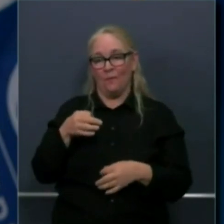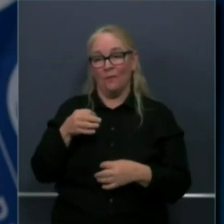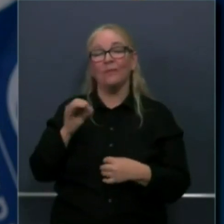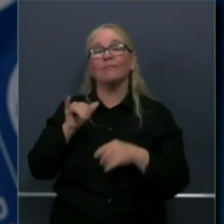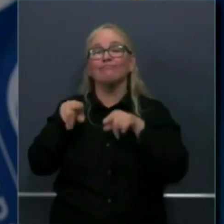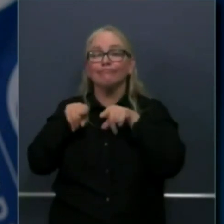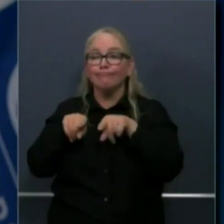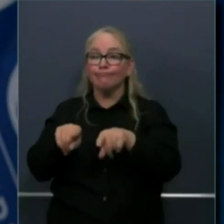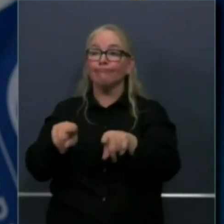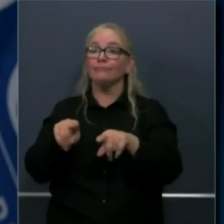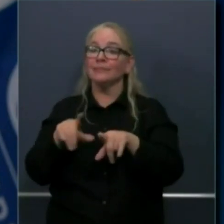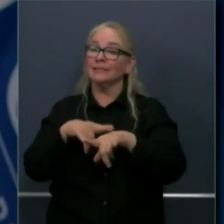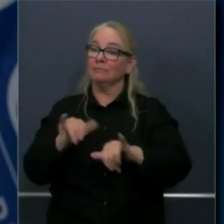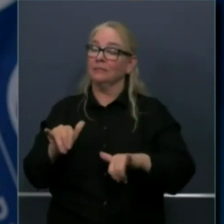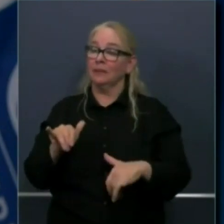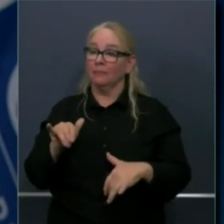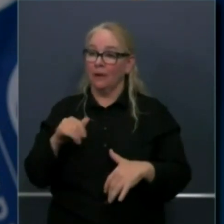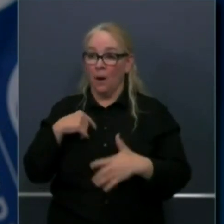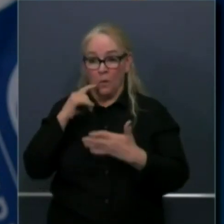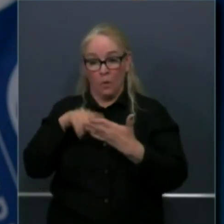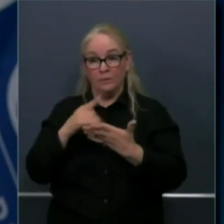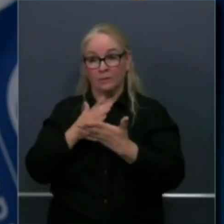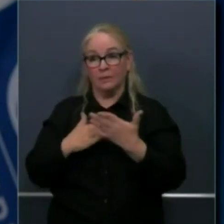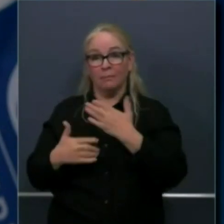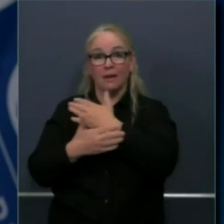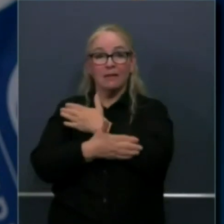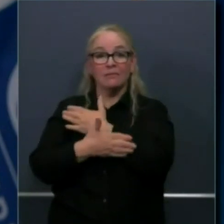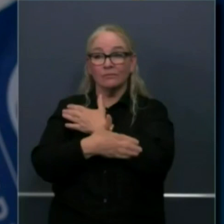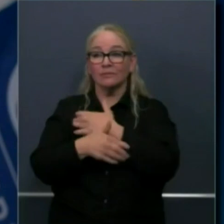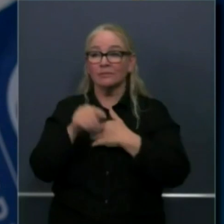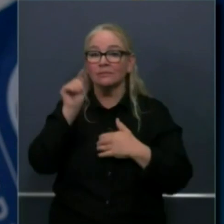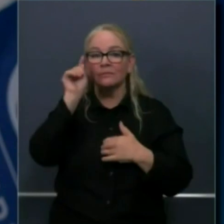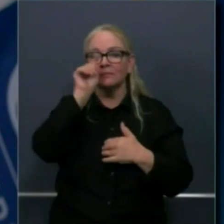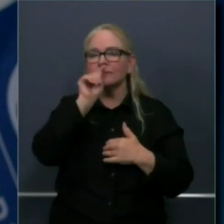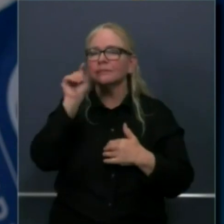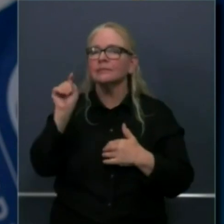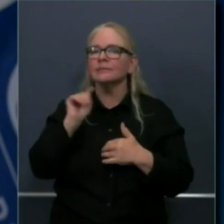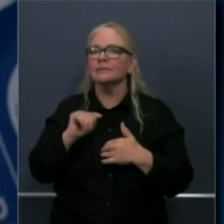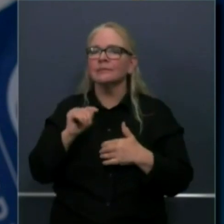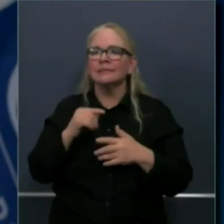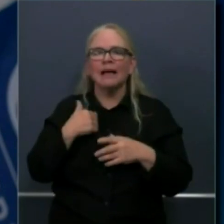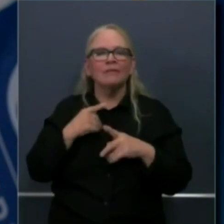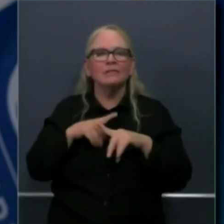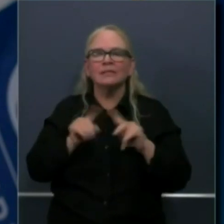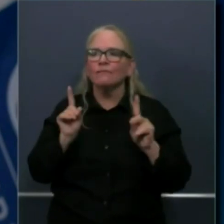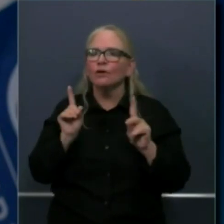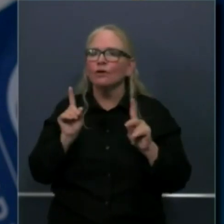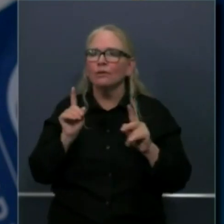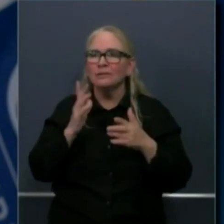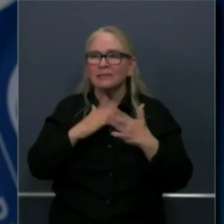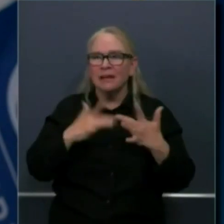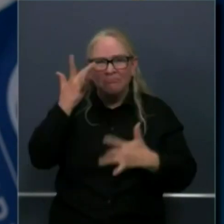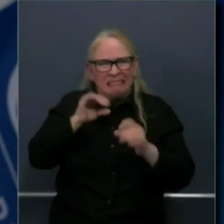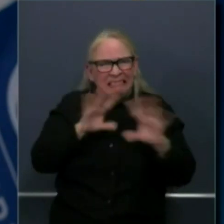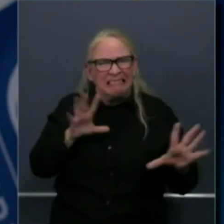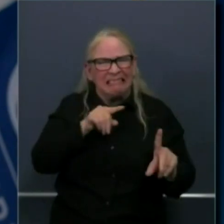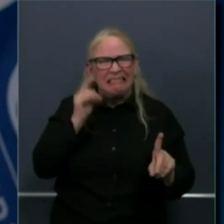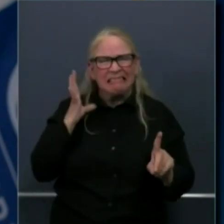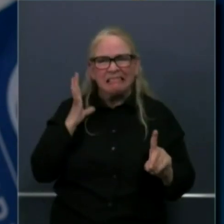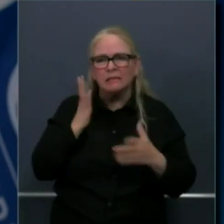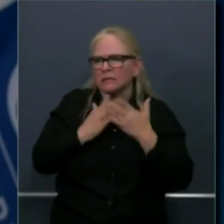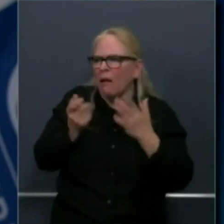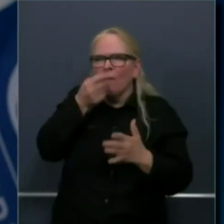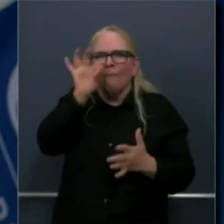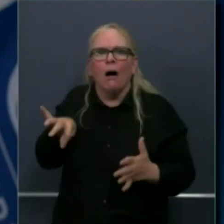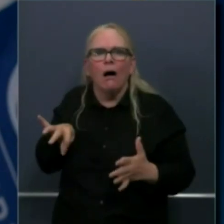that recognizes that some counties indeed have a very different level of prevalence of disease. And if they are able to attest to